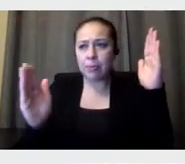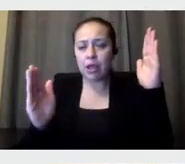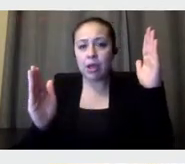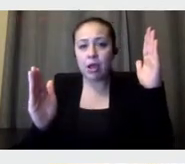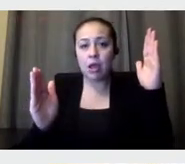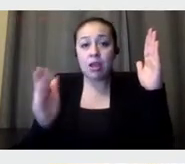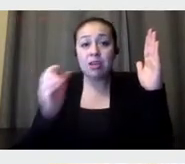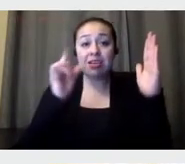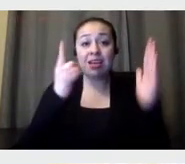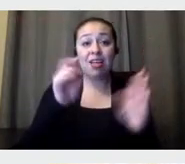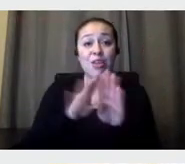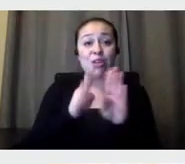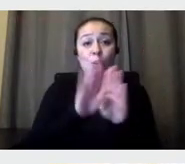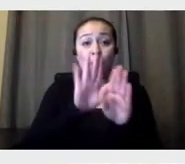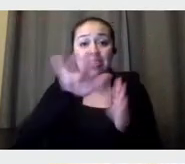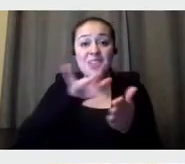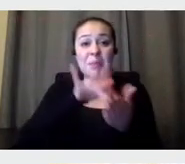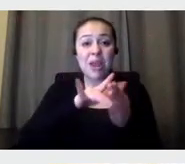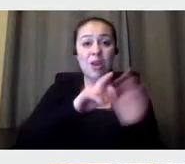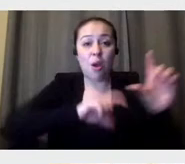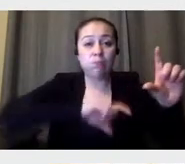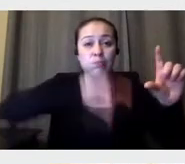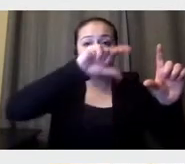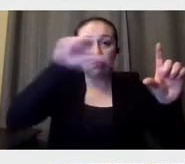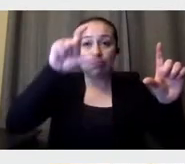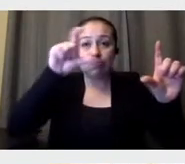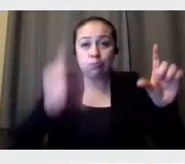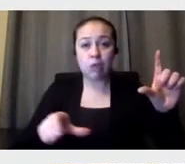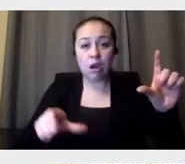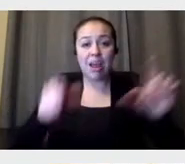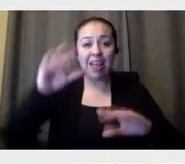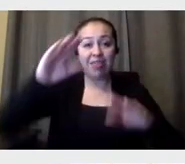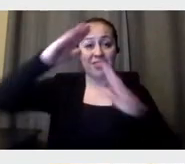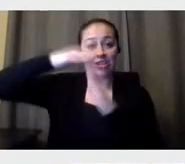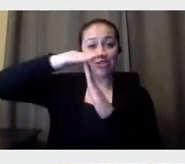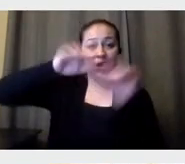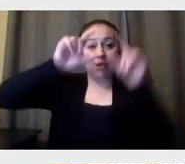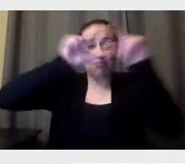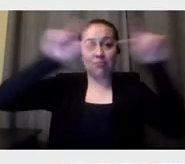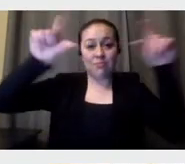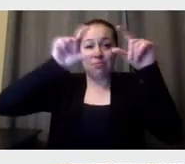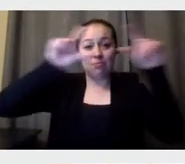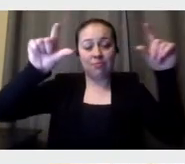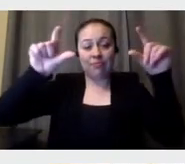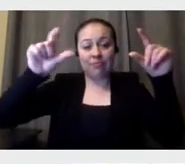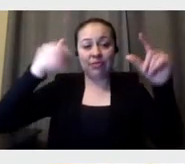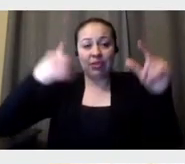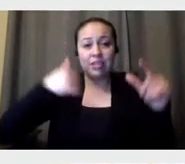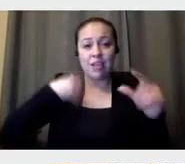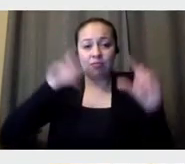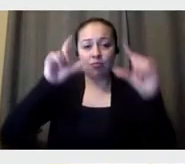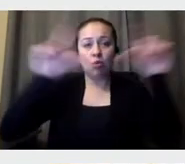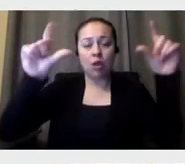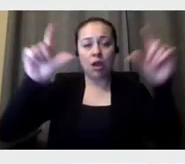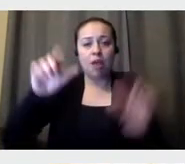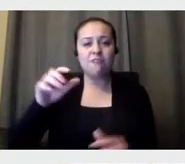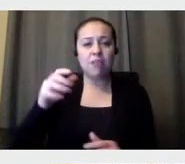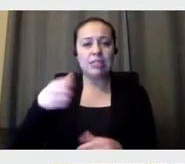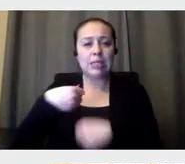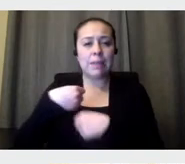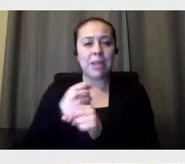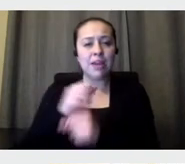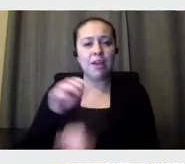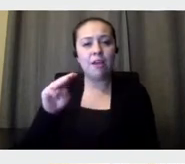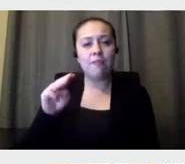And what is on top of the, of the door? They have a, a bowl made of marble. That symmetry is like, my God, who the hell